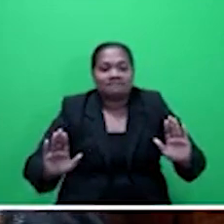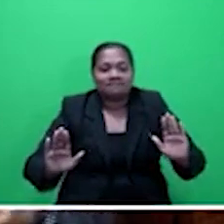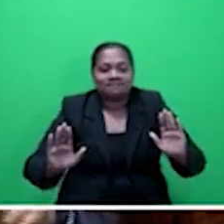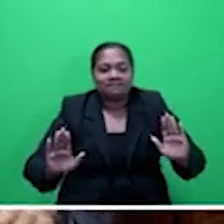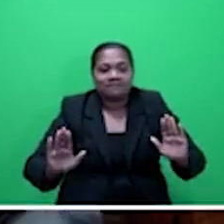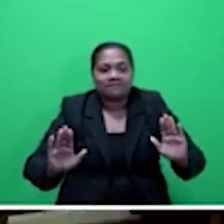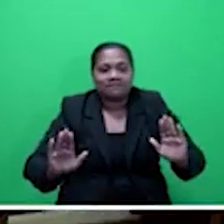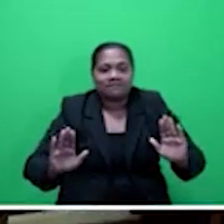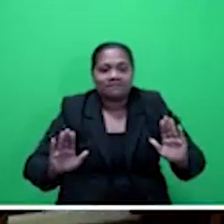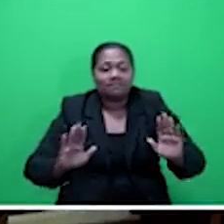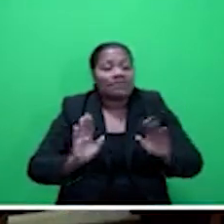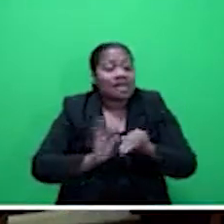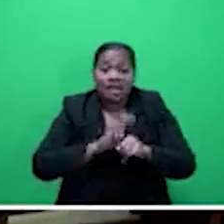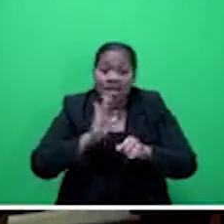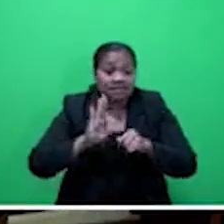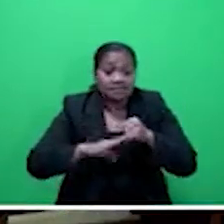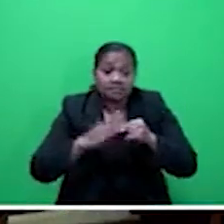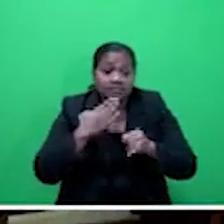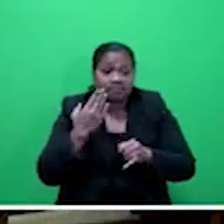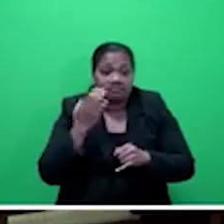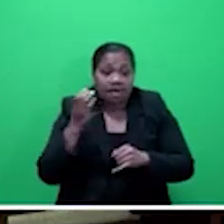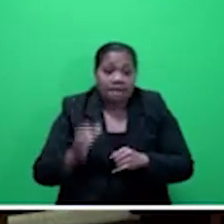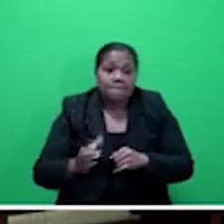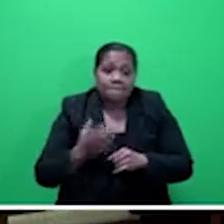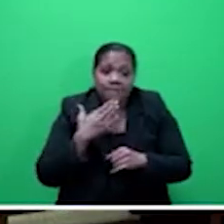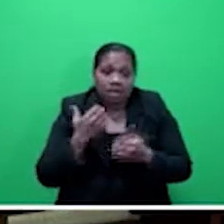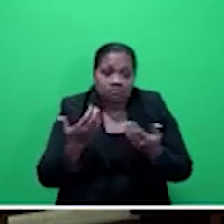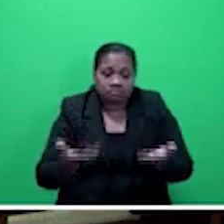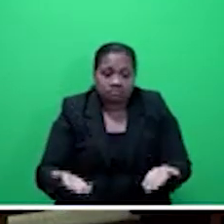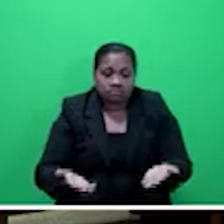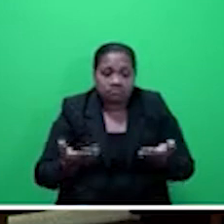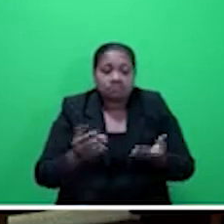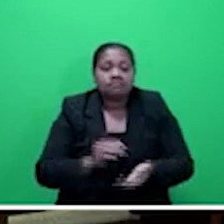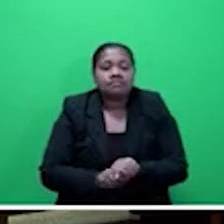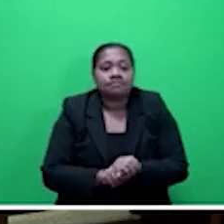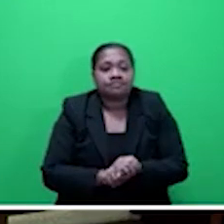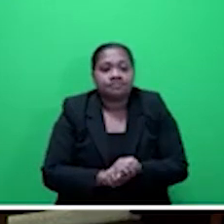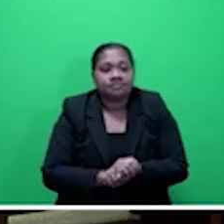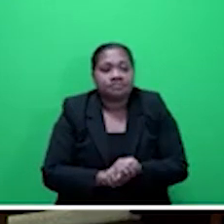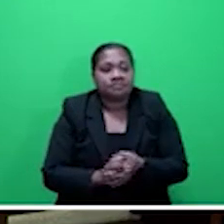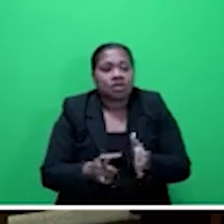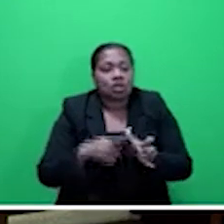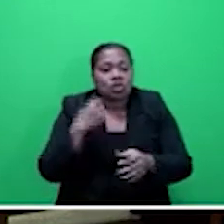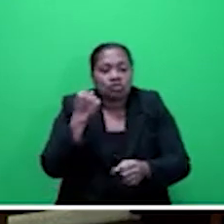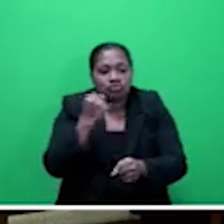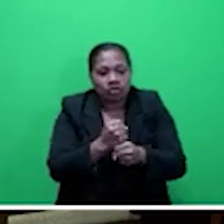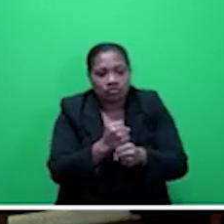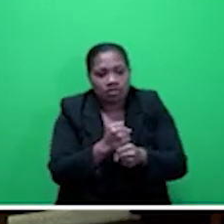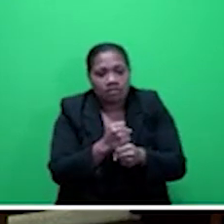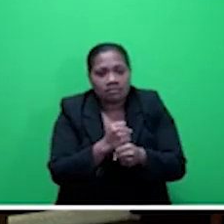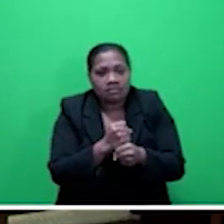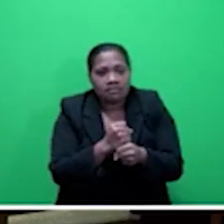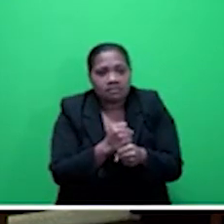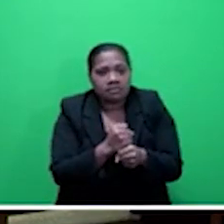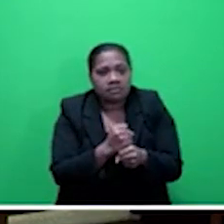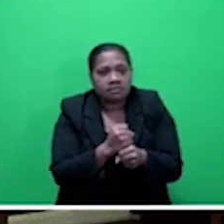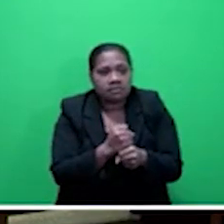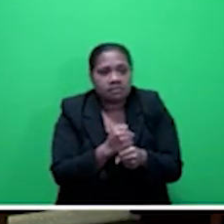Last speaker for this debate, the Honourable Attorney General. Thank you, Mr Speaker, sir. Just to